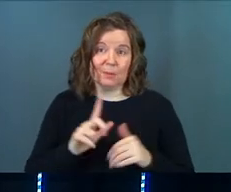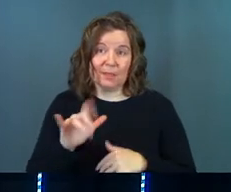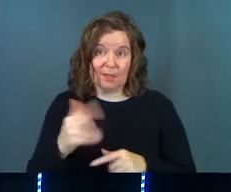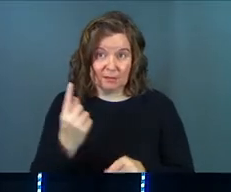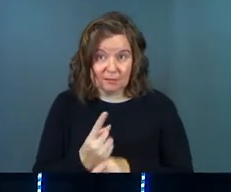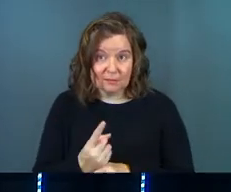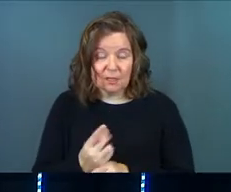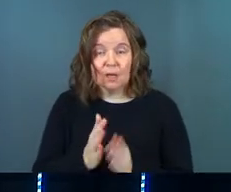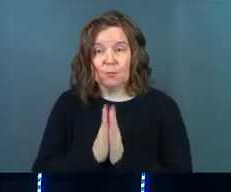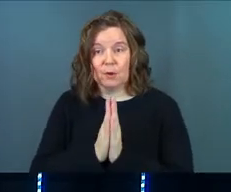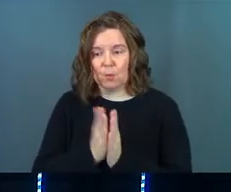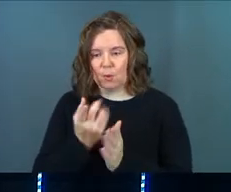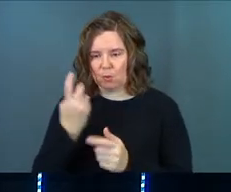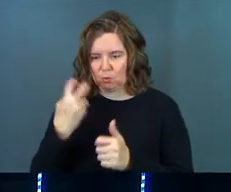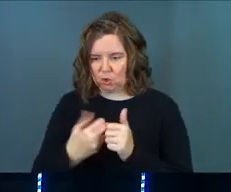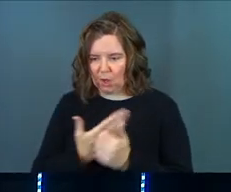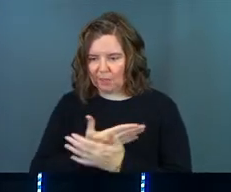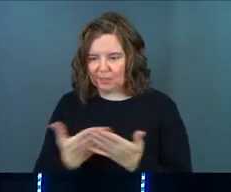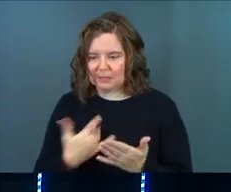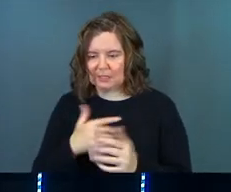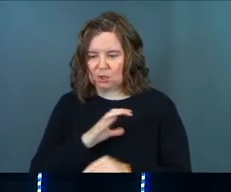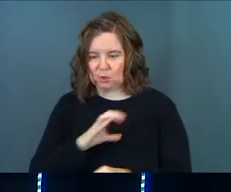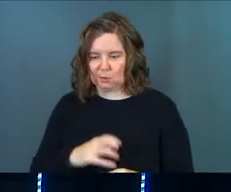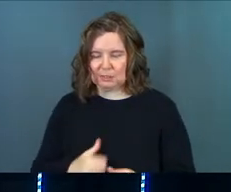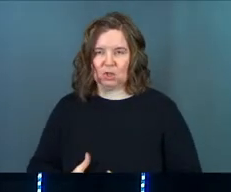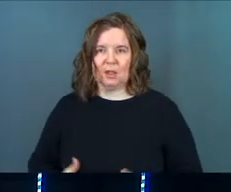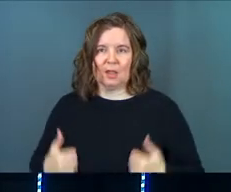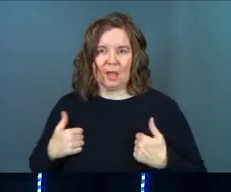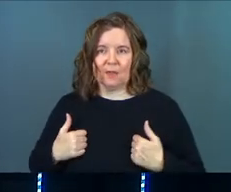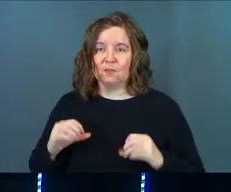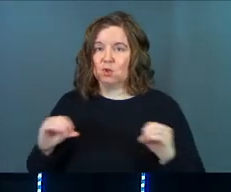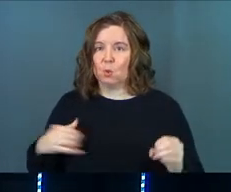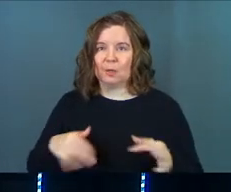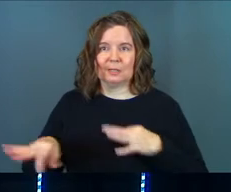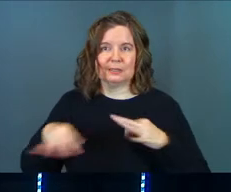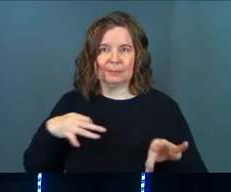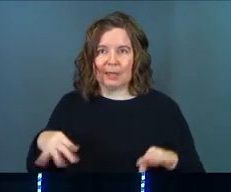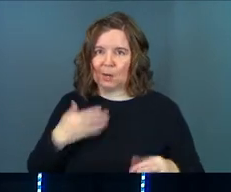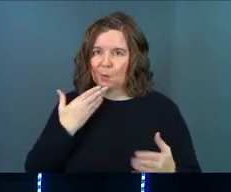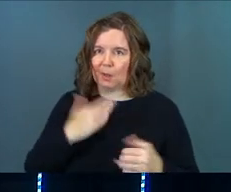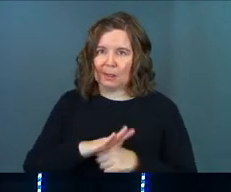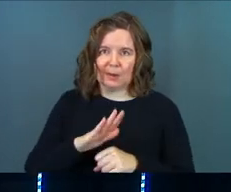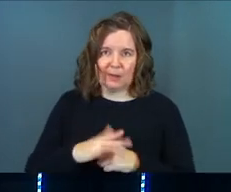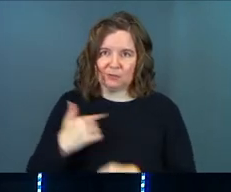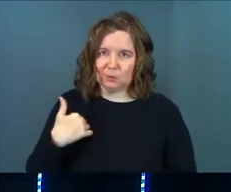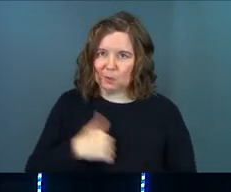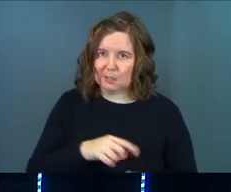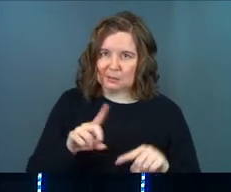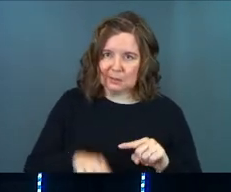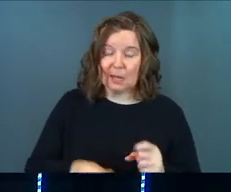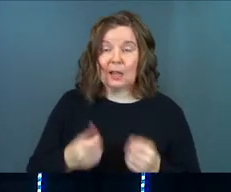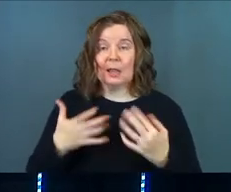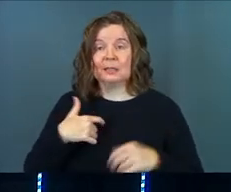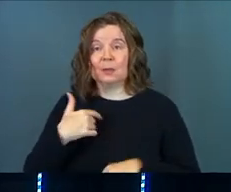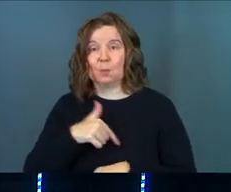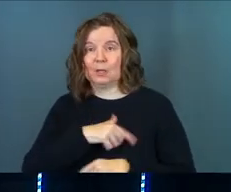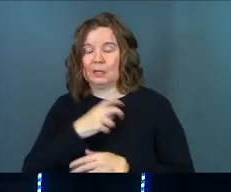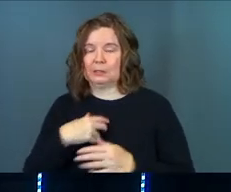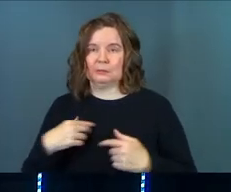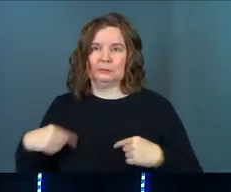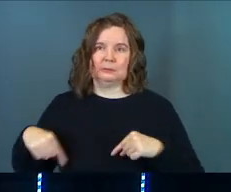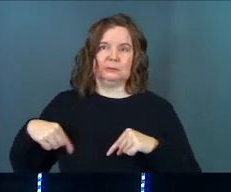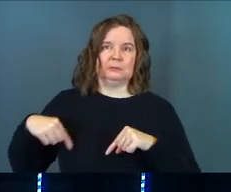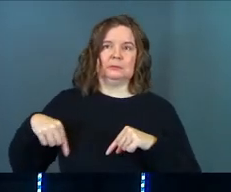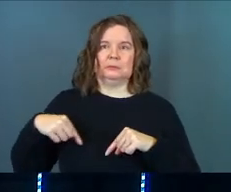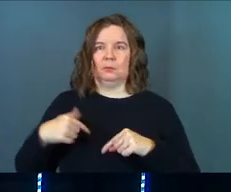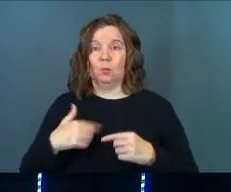that, right? Prayer is one of those hard things in the Christian life. No one can explain it well enough to us. And a lot of times we get intimidated